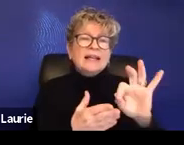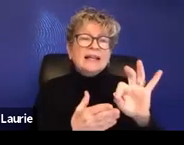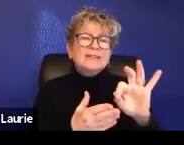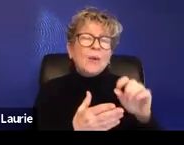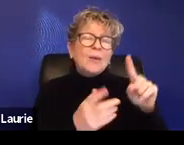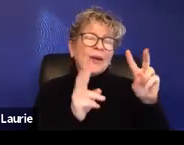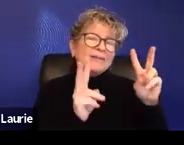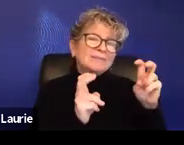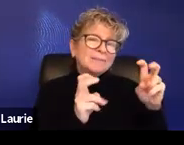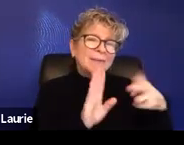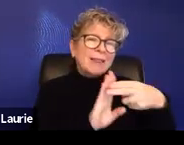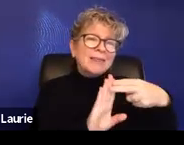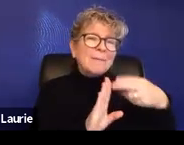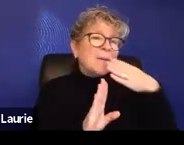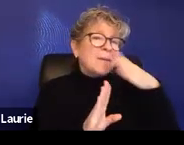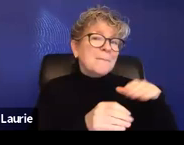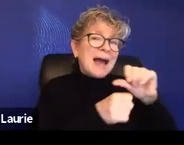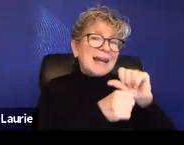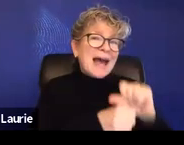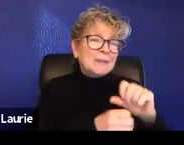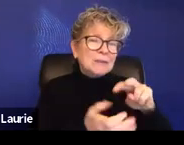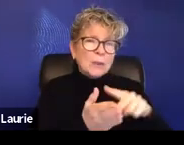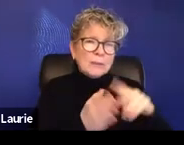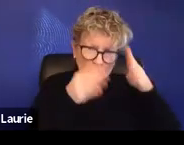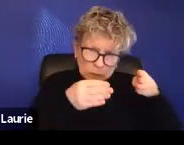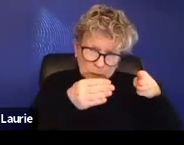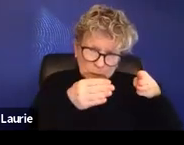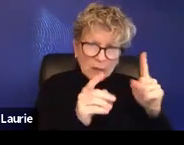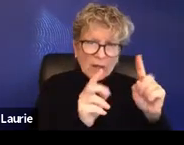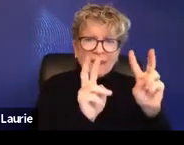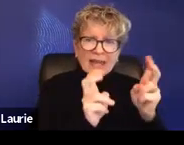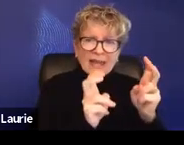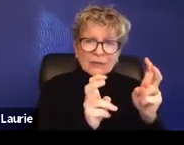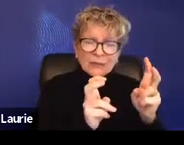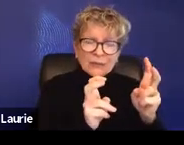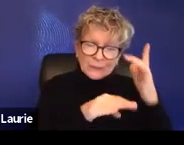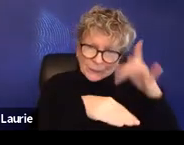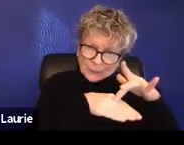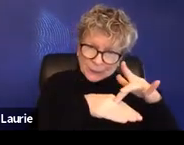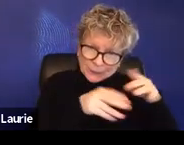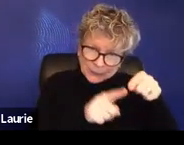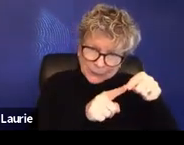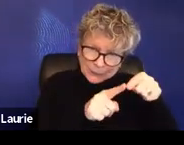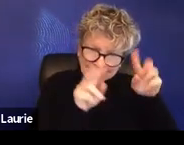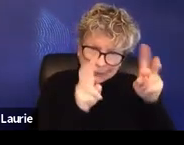bad habits. Just being very issue focused and just only focusing on the, um,